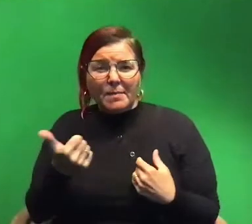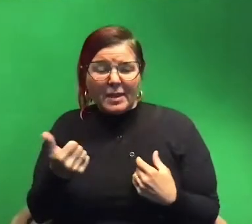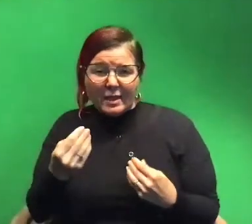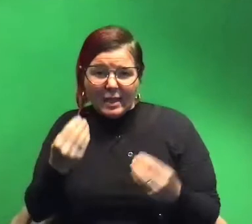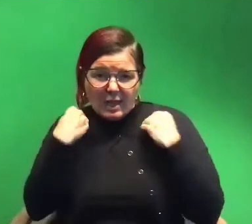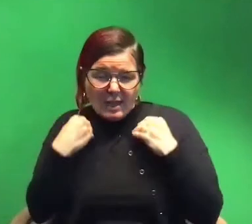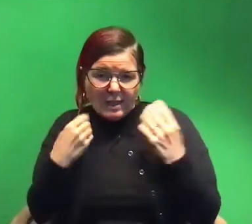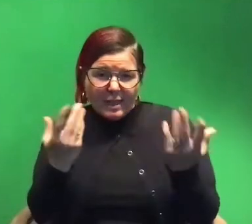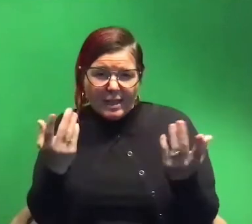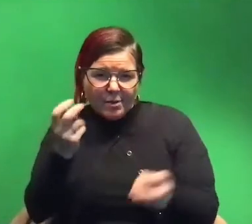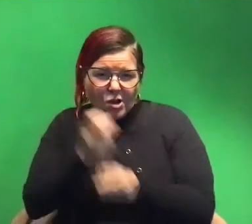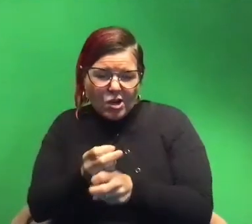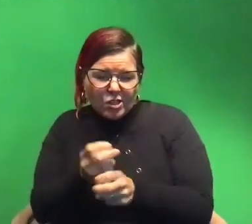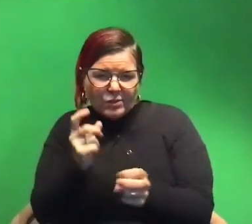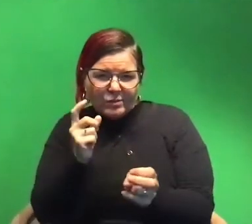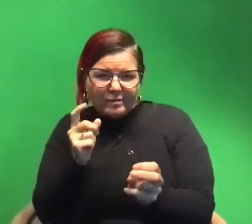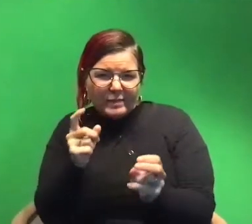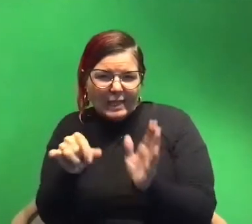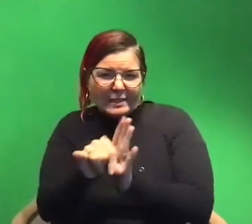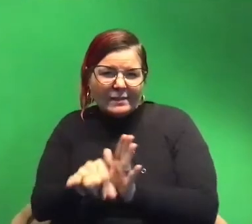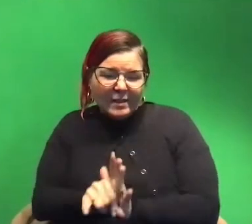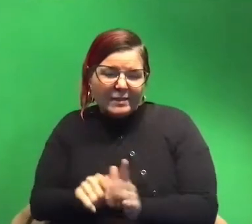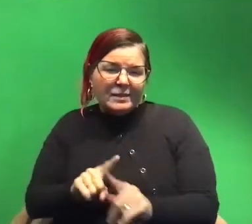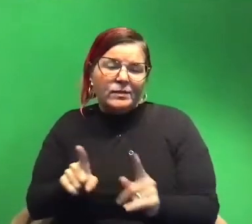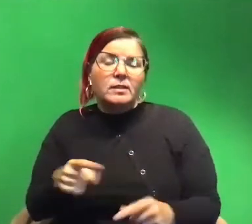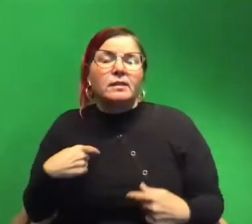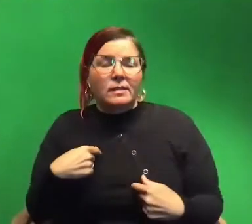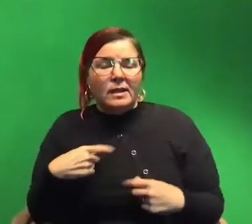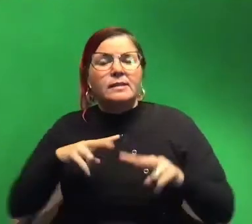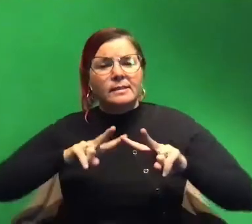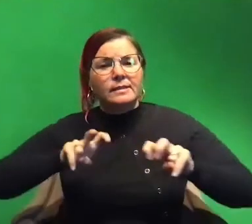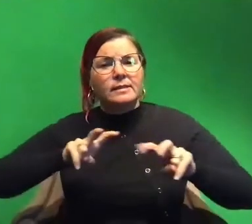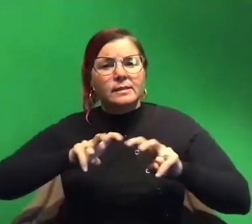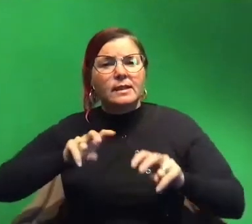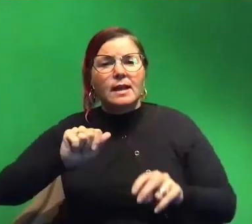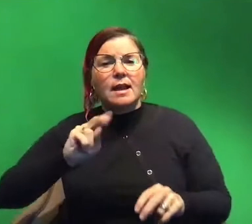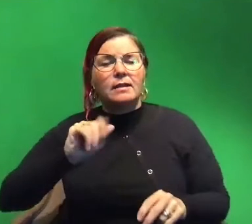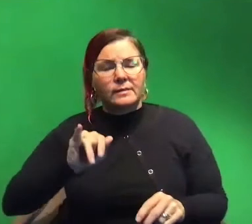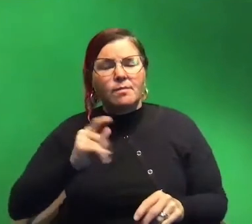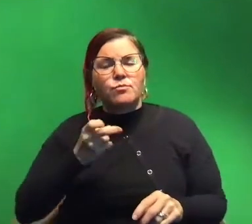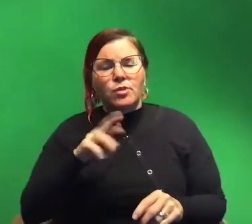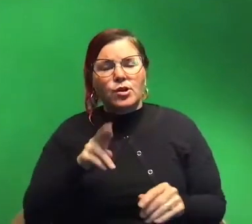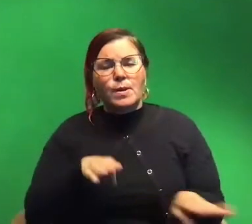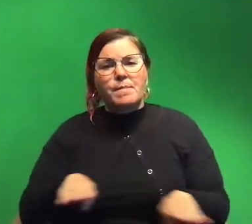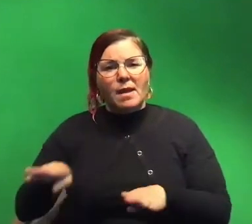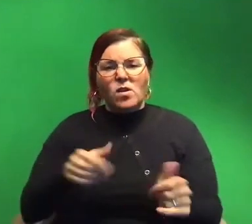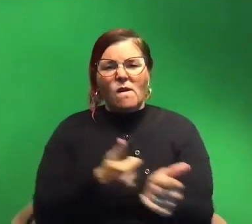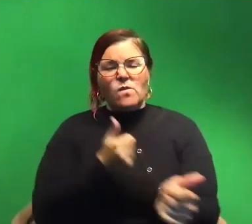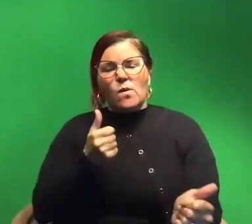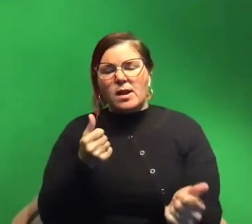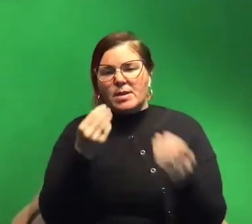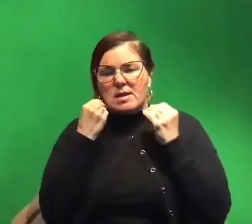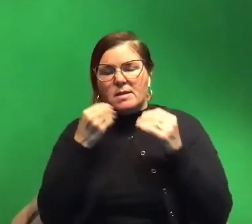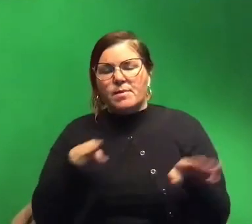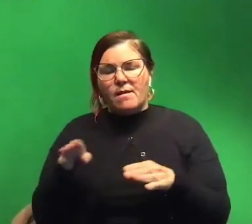Right. Um so I did spend some time looking at anti-predator behavior in the para larvae. Um